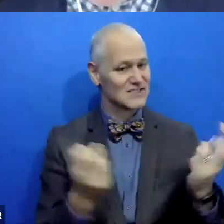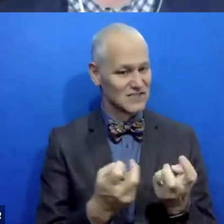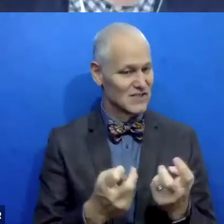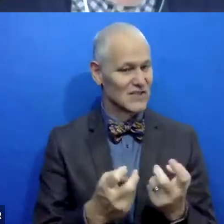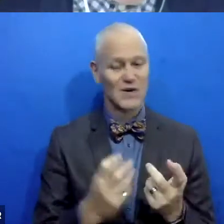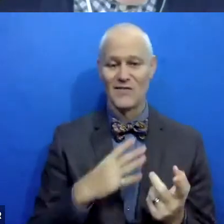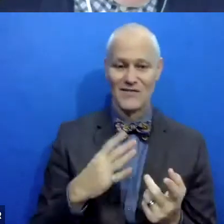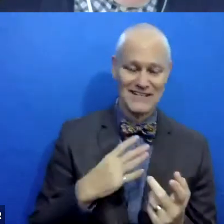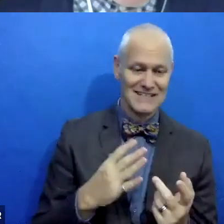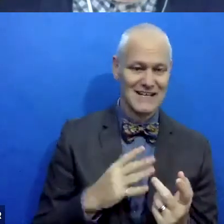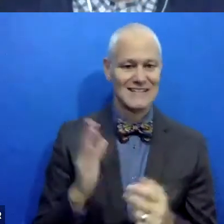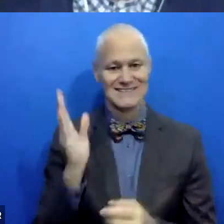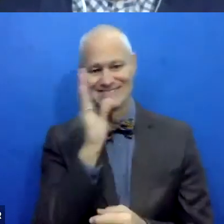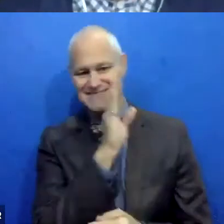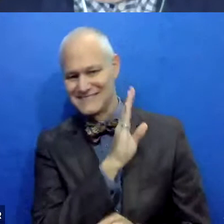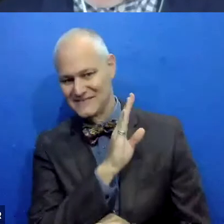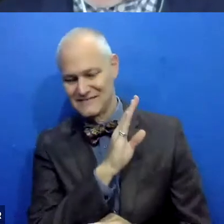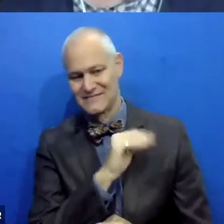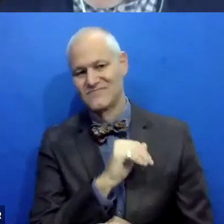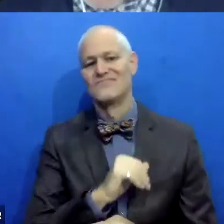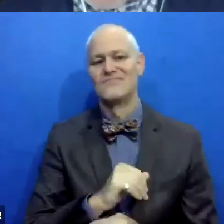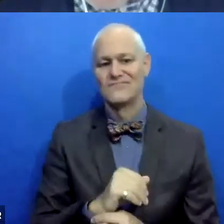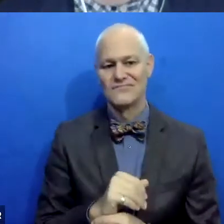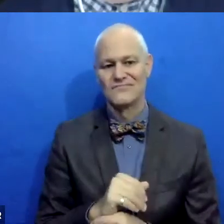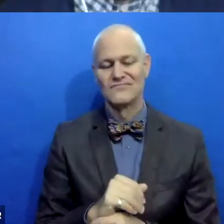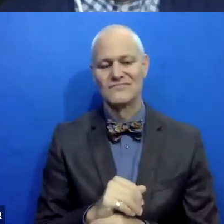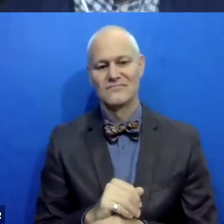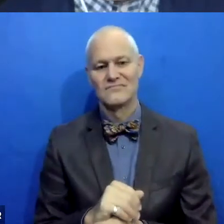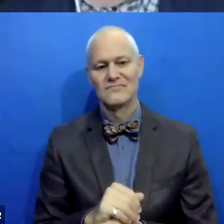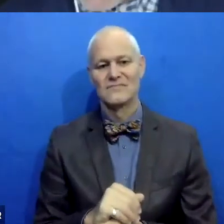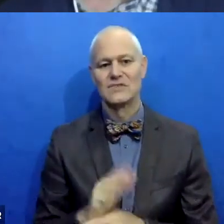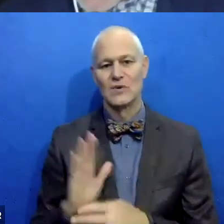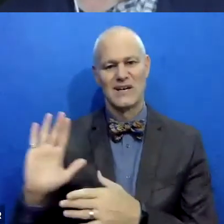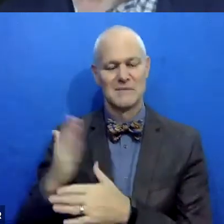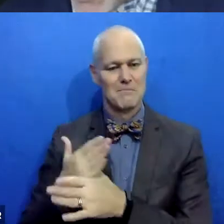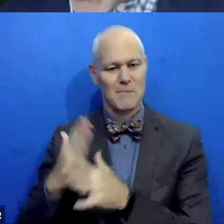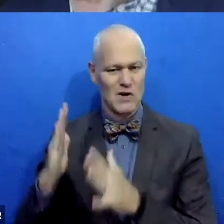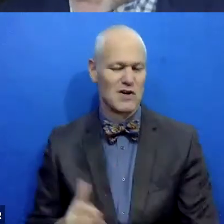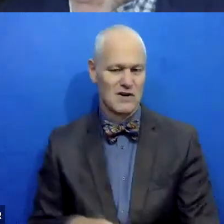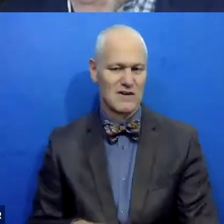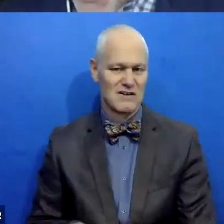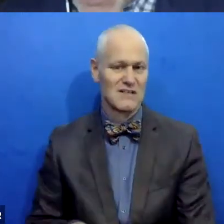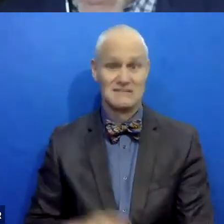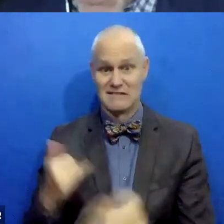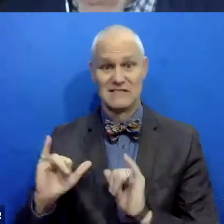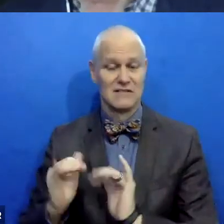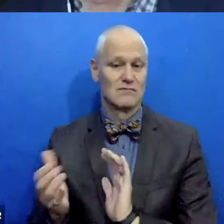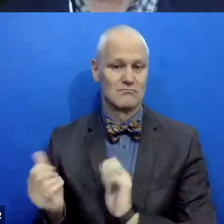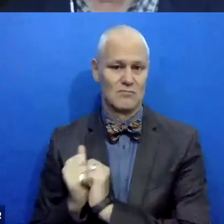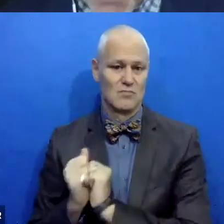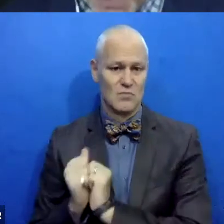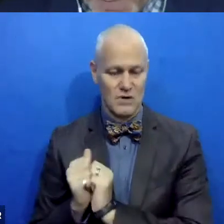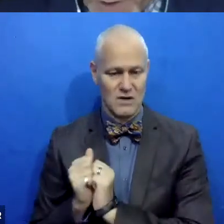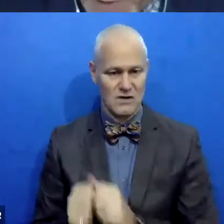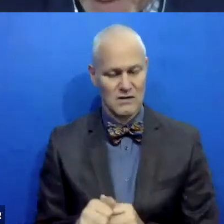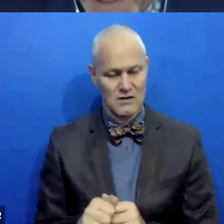capacity and another version of himself to, um, the partner he is still with. Um, and unlike a lot